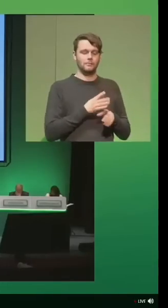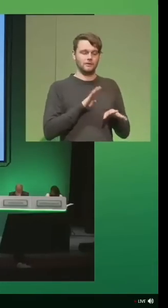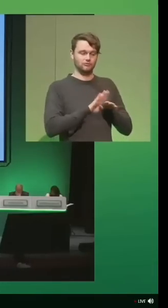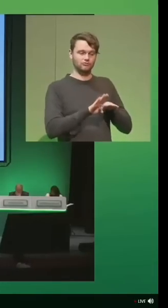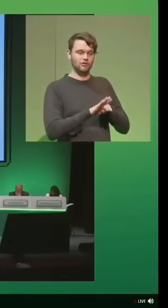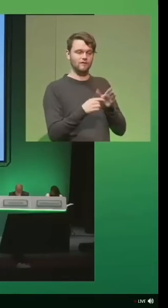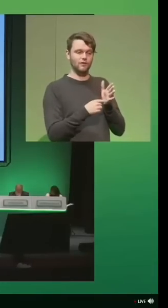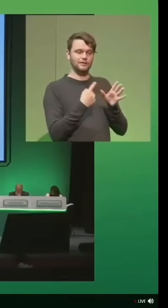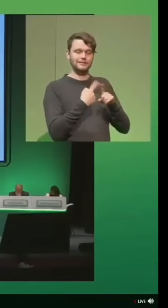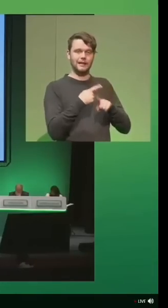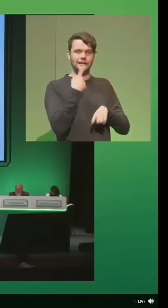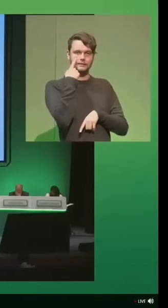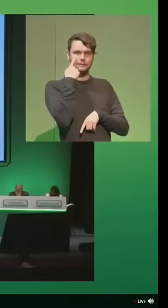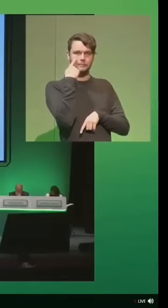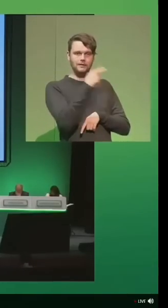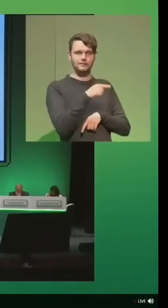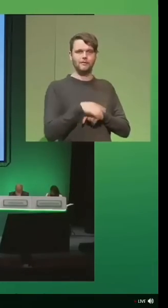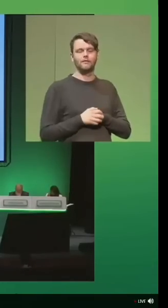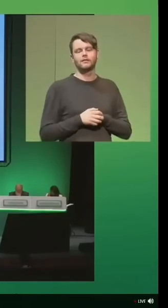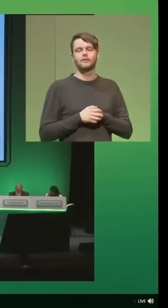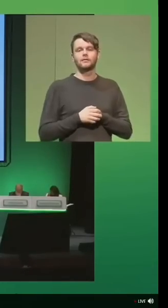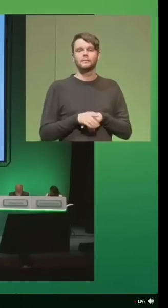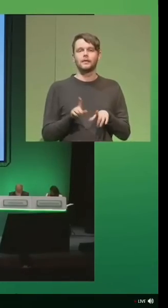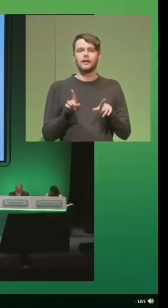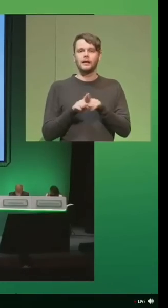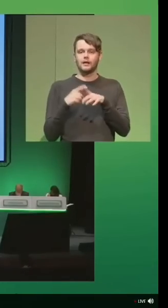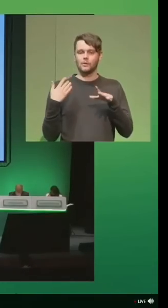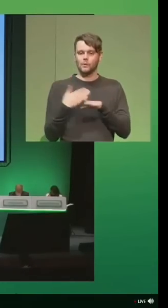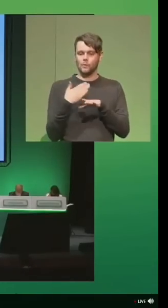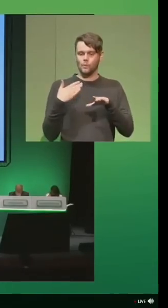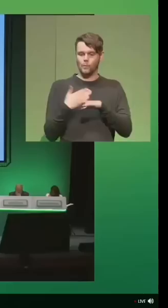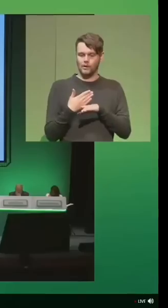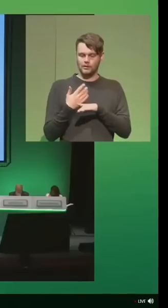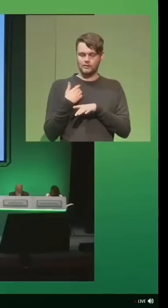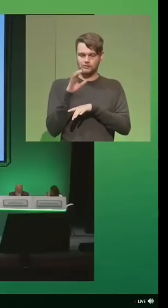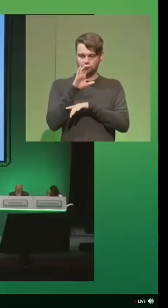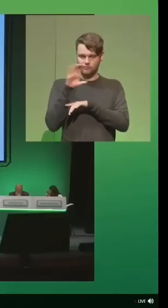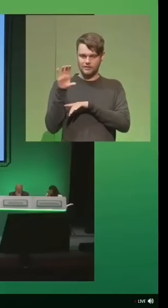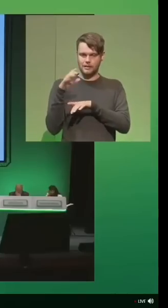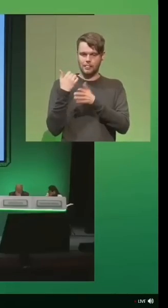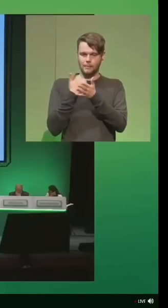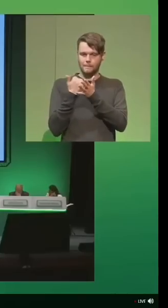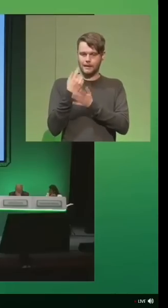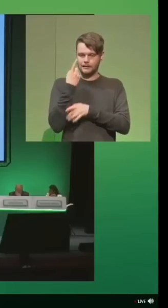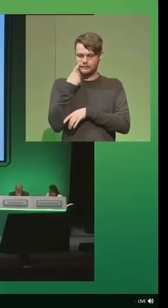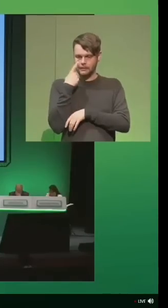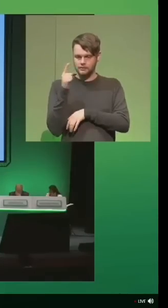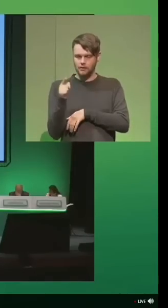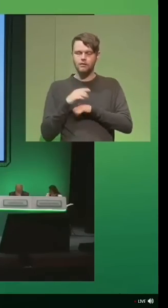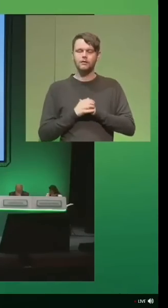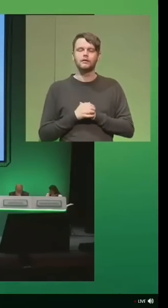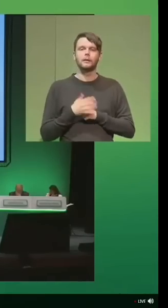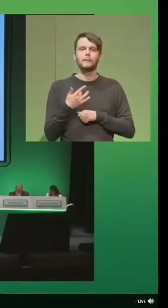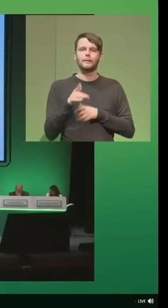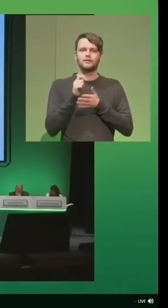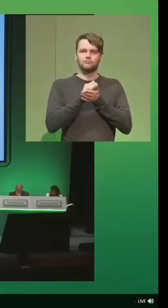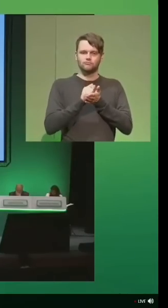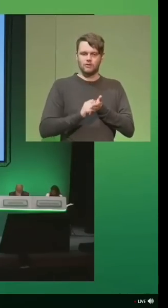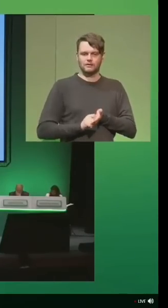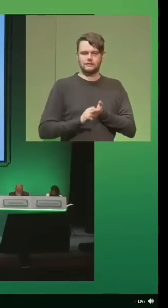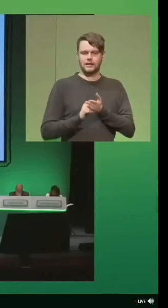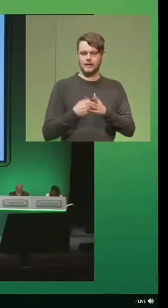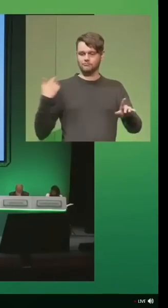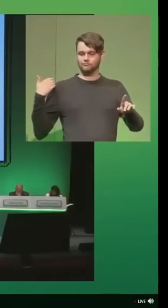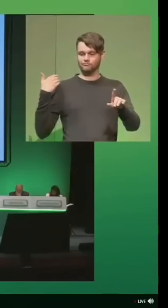inspectors for the tax academy whilst working as retail banking inspector. I have written to you and your